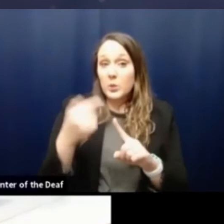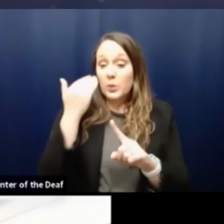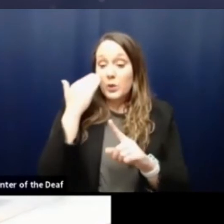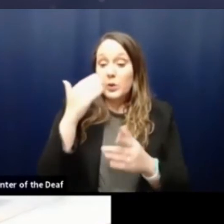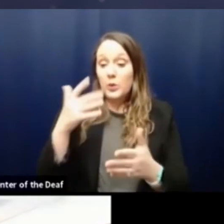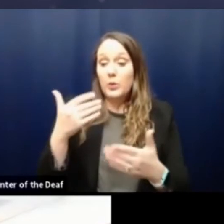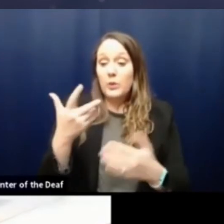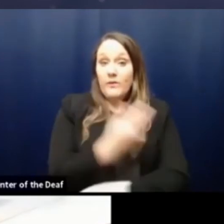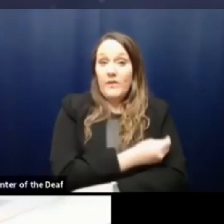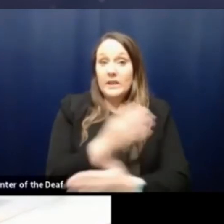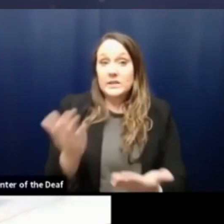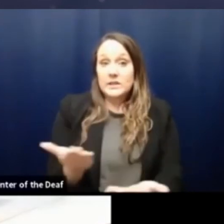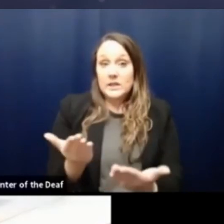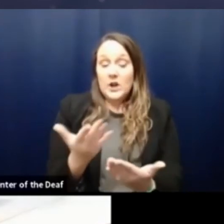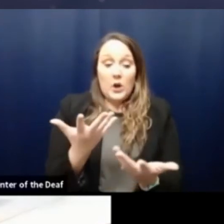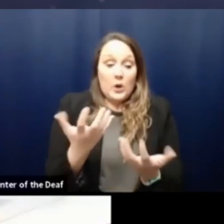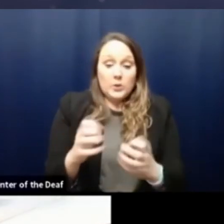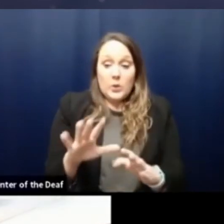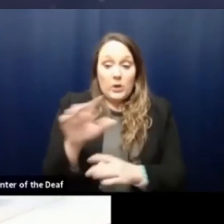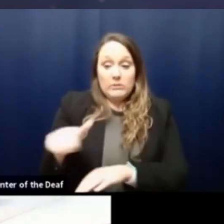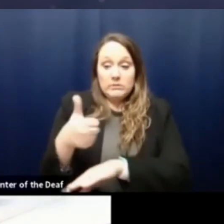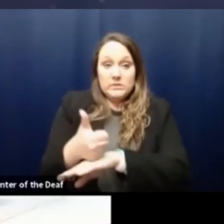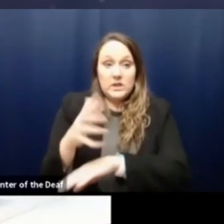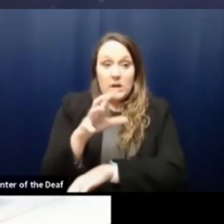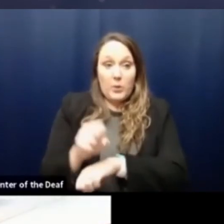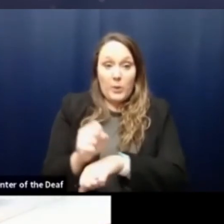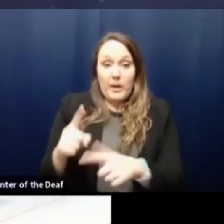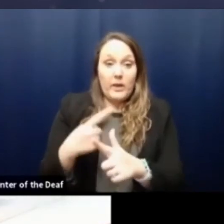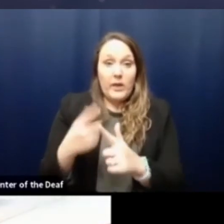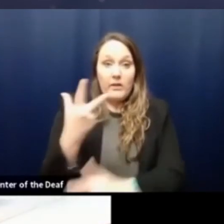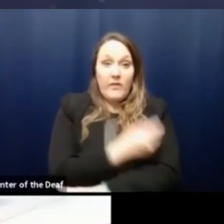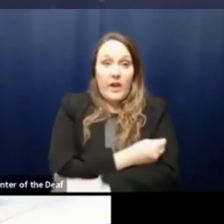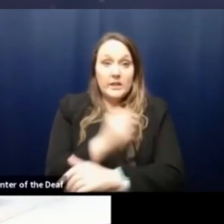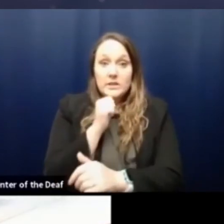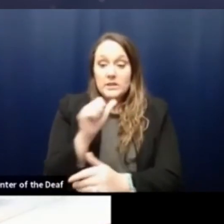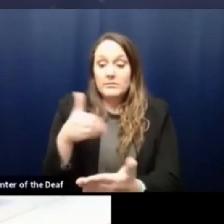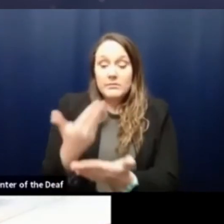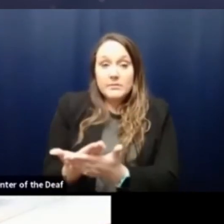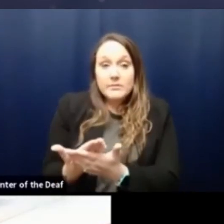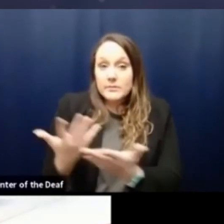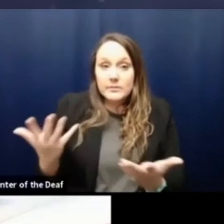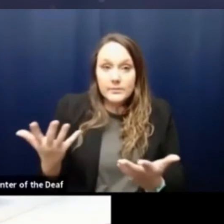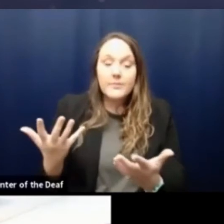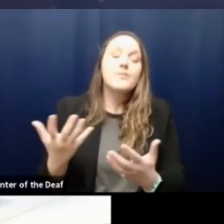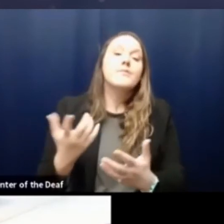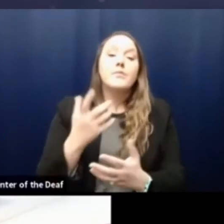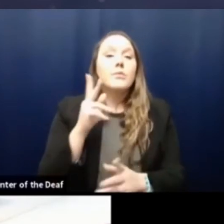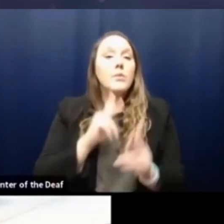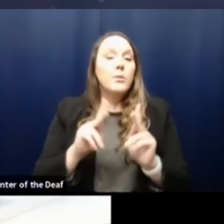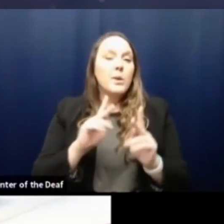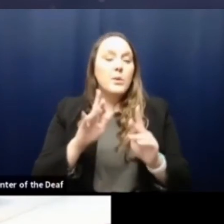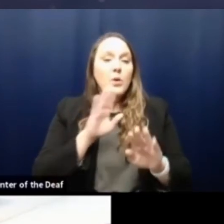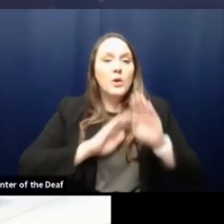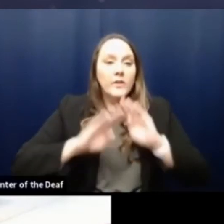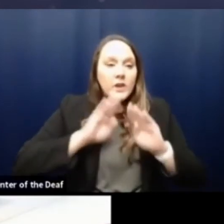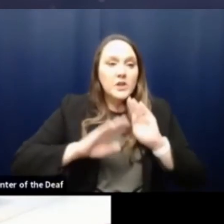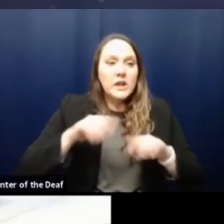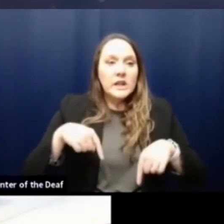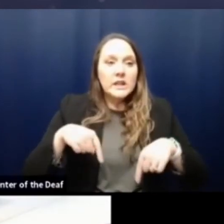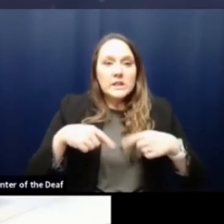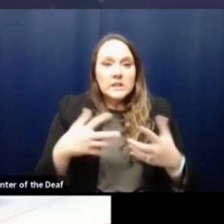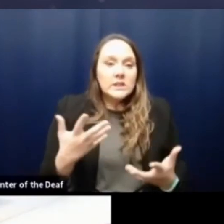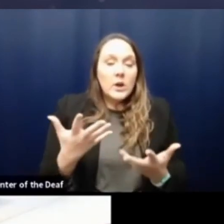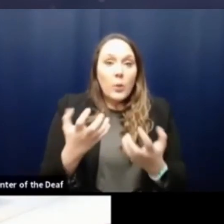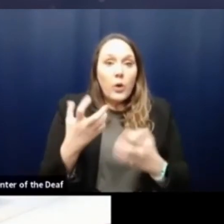We don't want to release appointments and not have vaccine for those appointments. Um, people are anxious and frustrated and wanting to get vaccine and we really